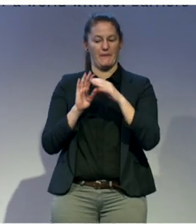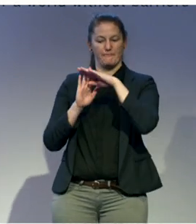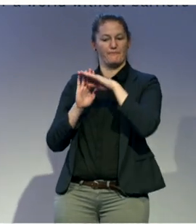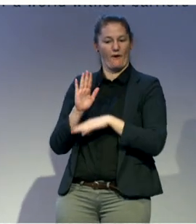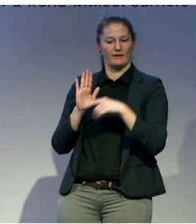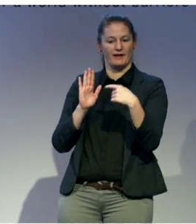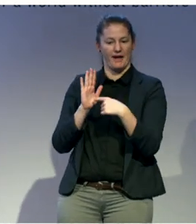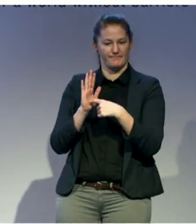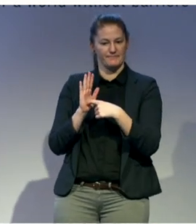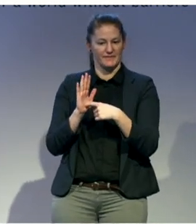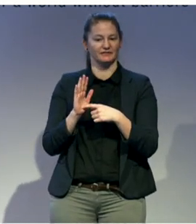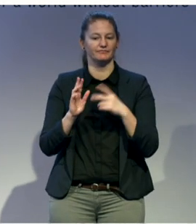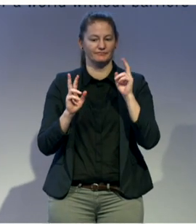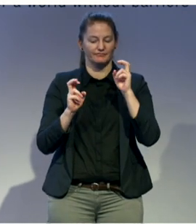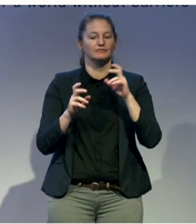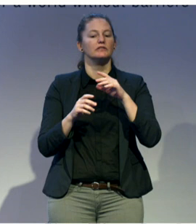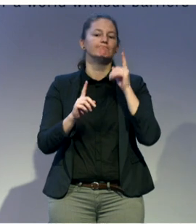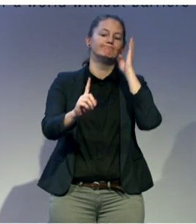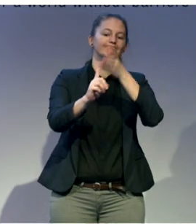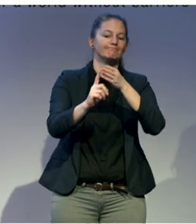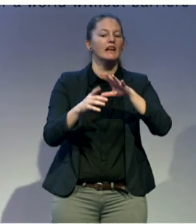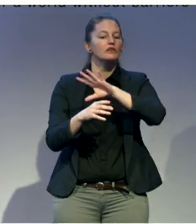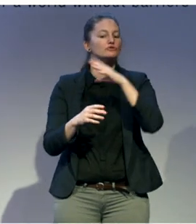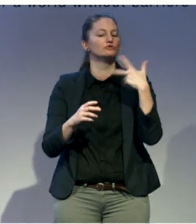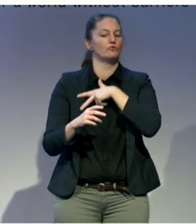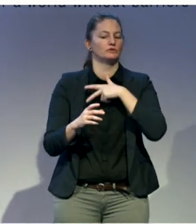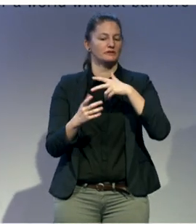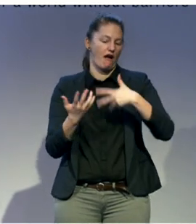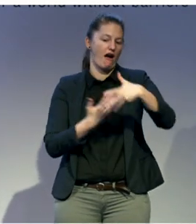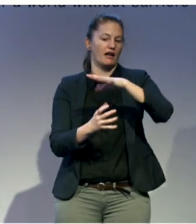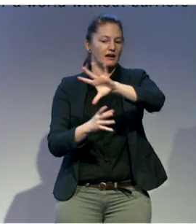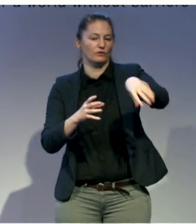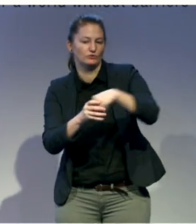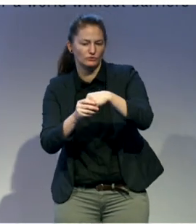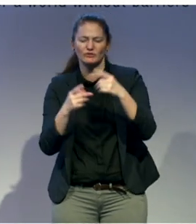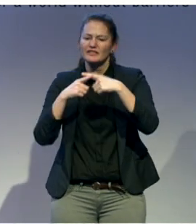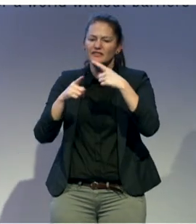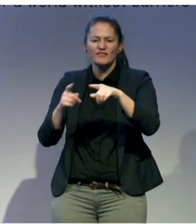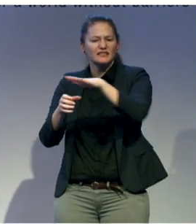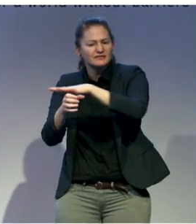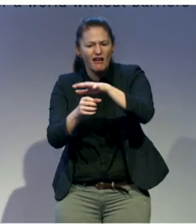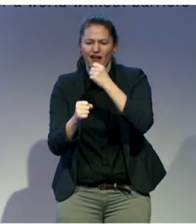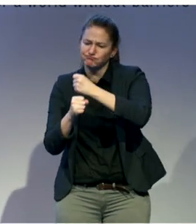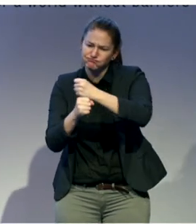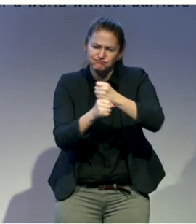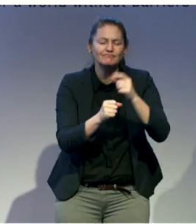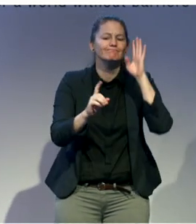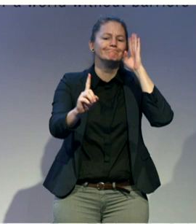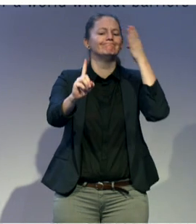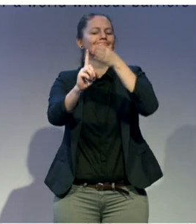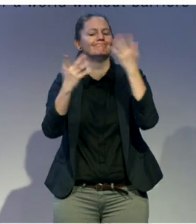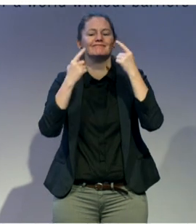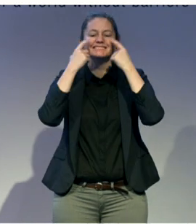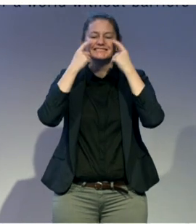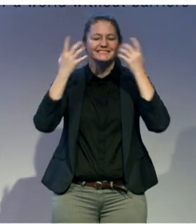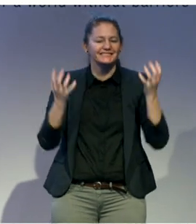Because in addition to all the work we do on neglected tropical diseases and eye health, we have a strand on inclusive education, economic